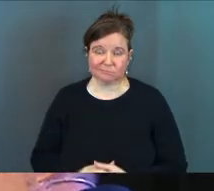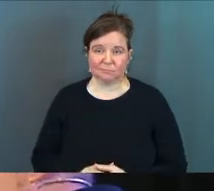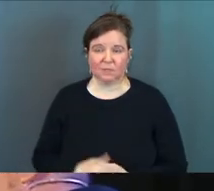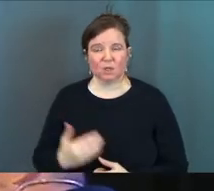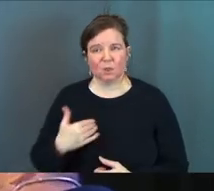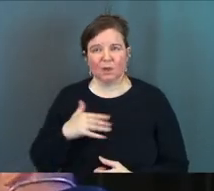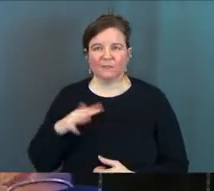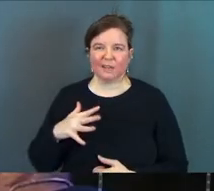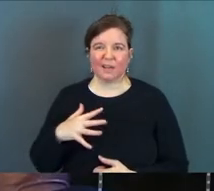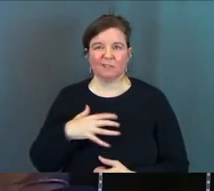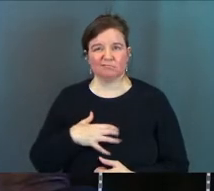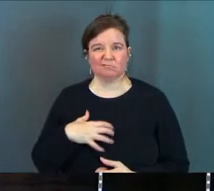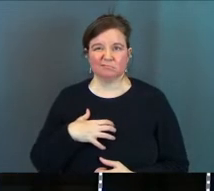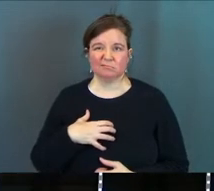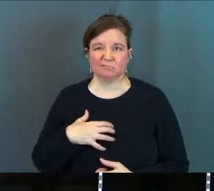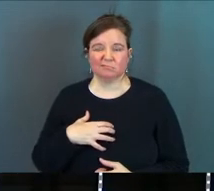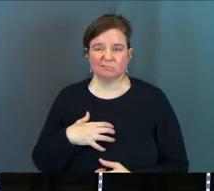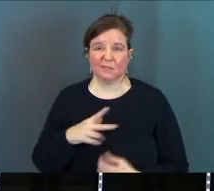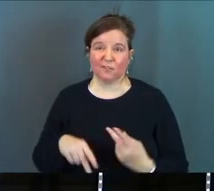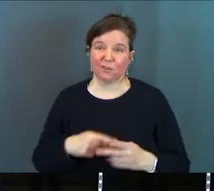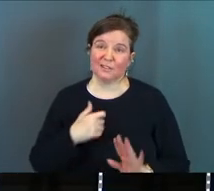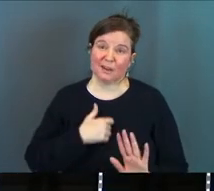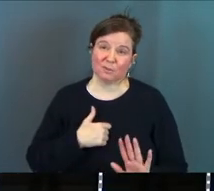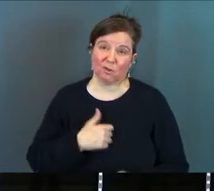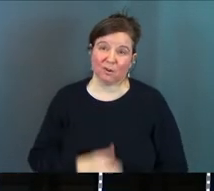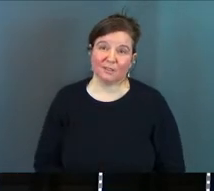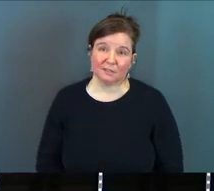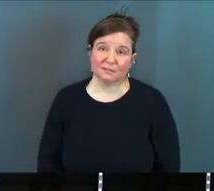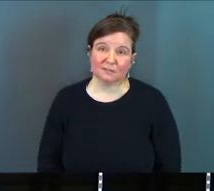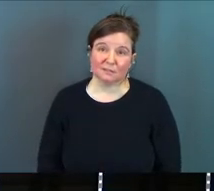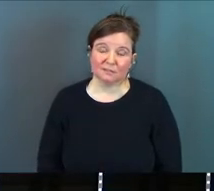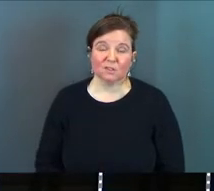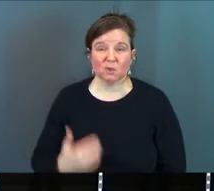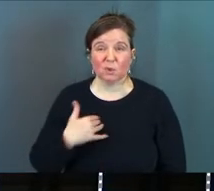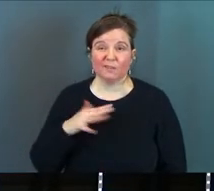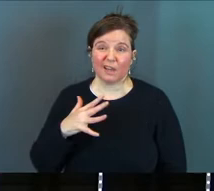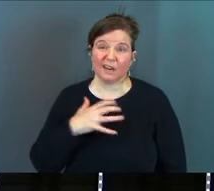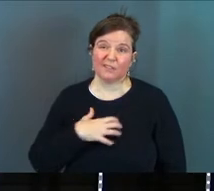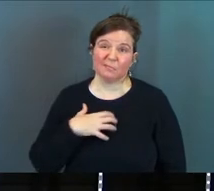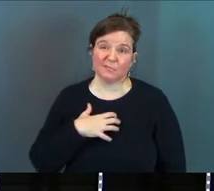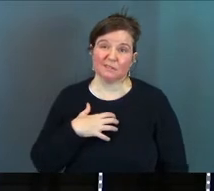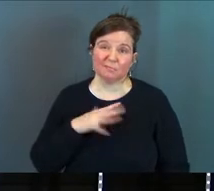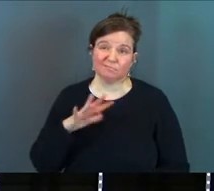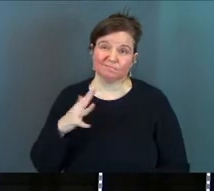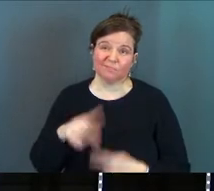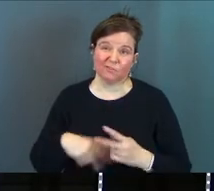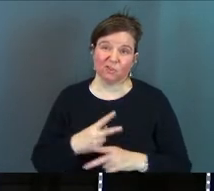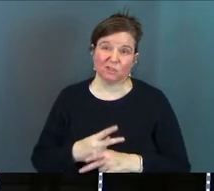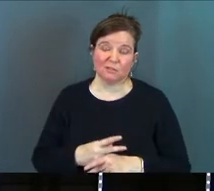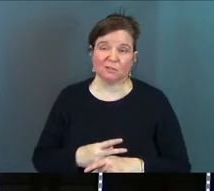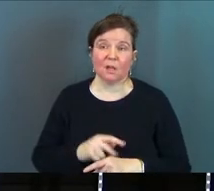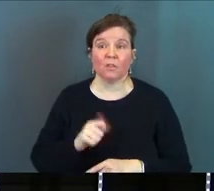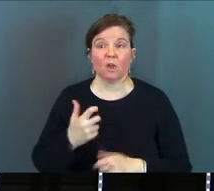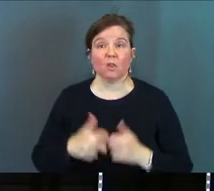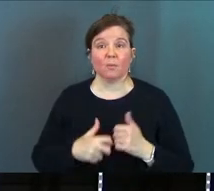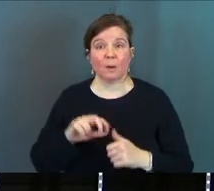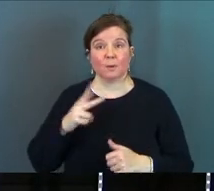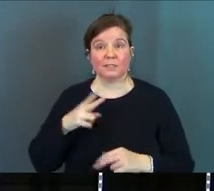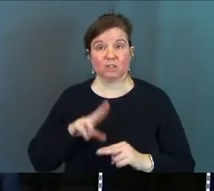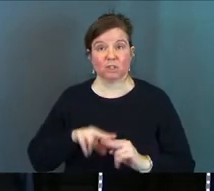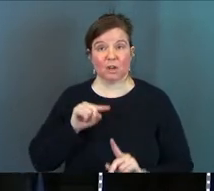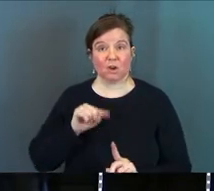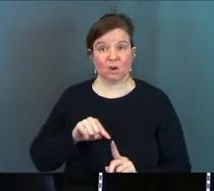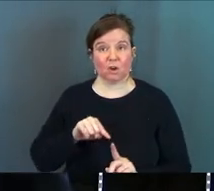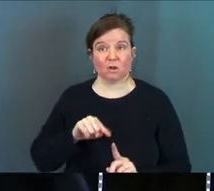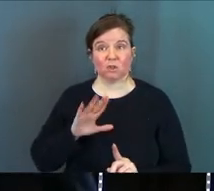and you got kind of a miserable version of it and I'm sorry you got kind of a miserable version of it the other problem with the second chair